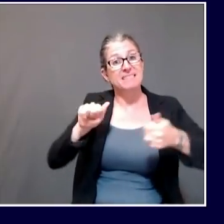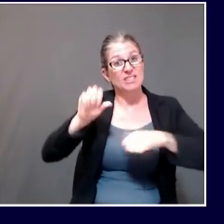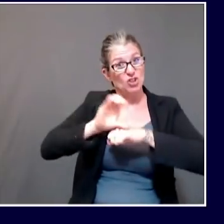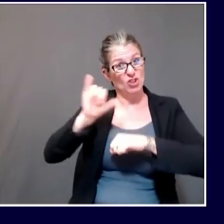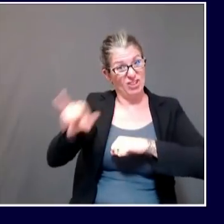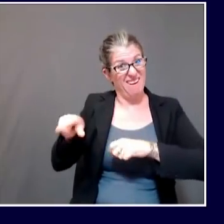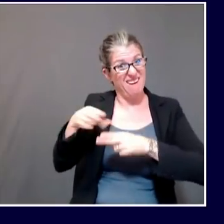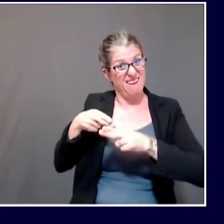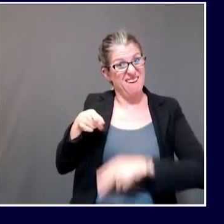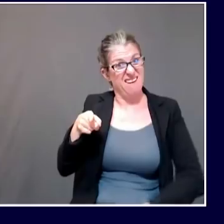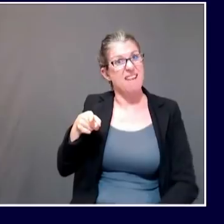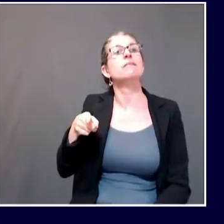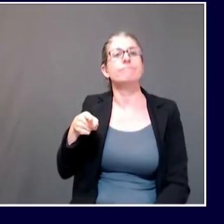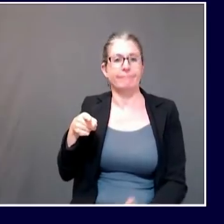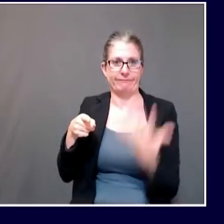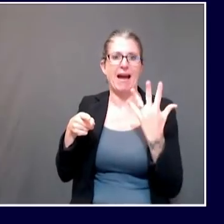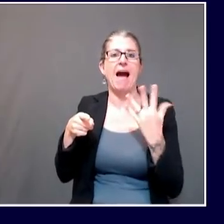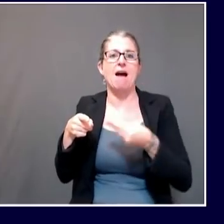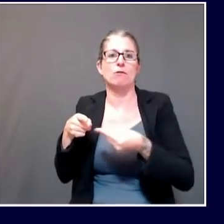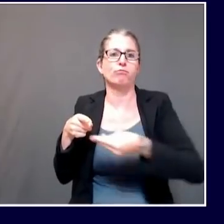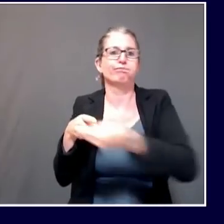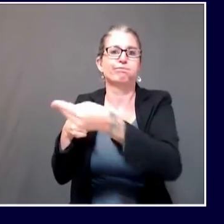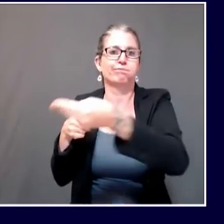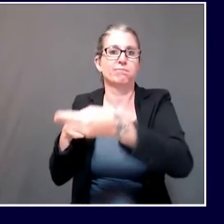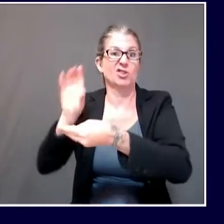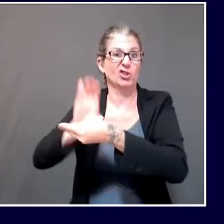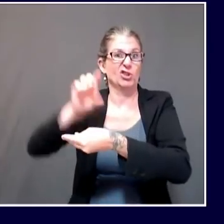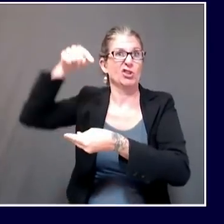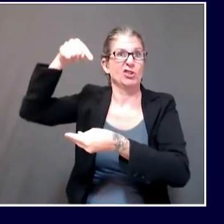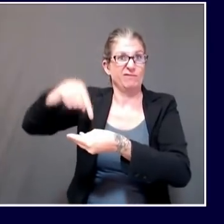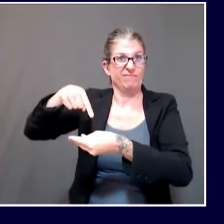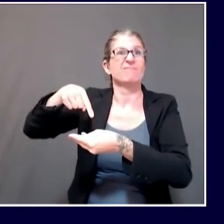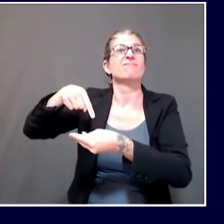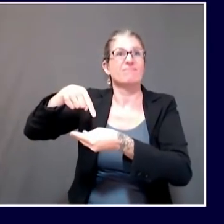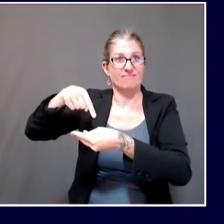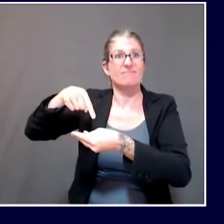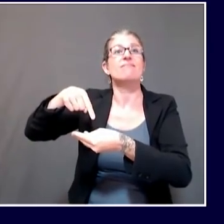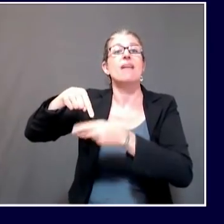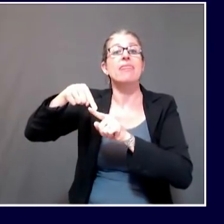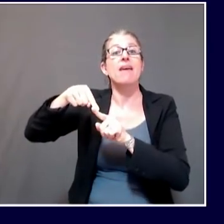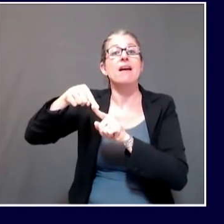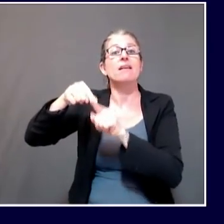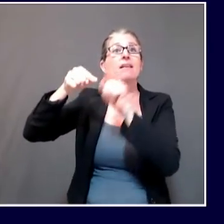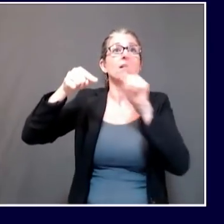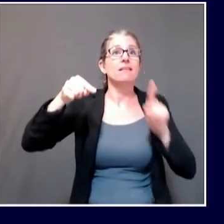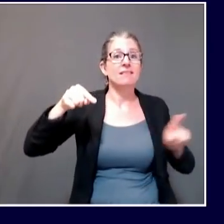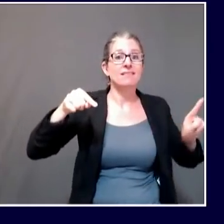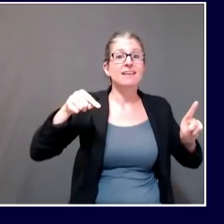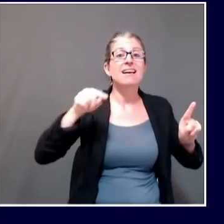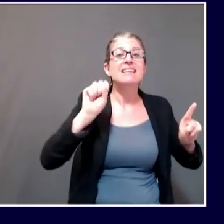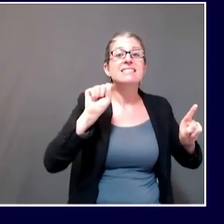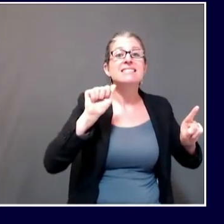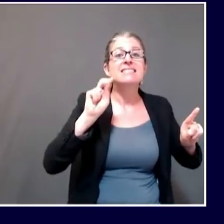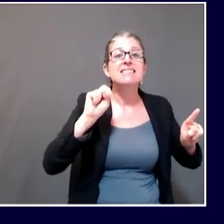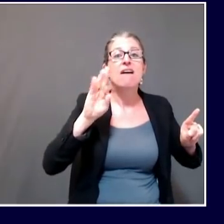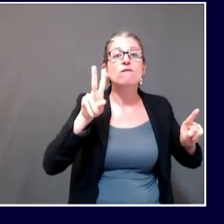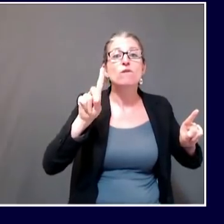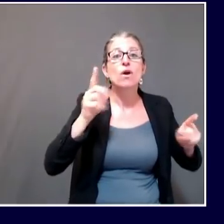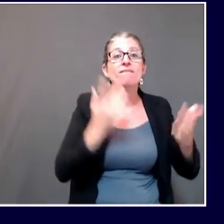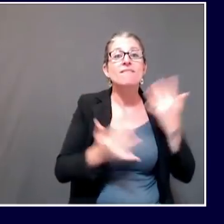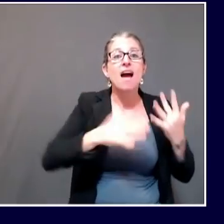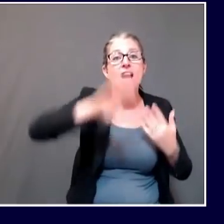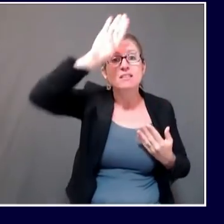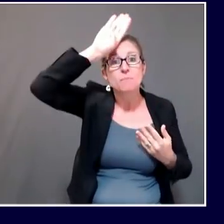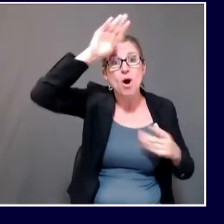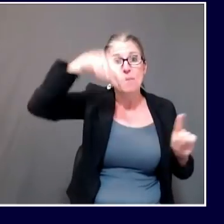And finally, at the Sanford Fire Department, as well as associated fire departments in and around York County, there